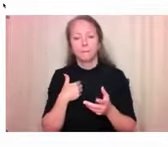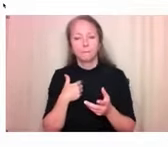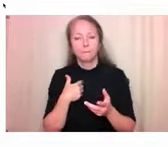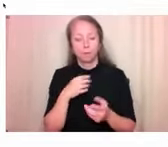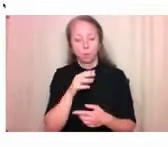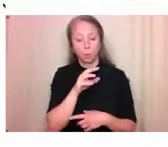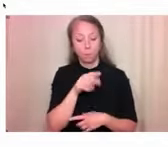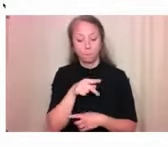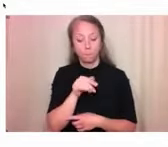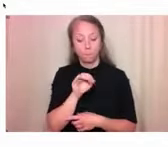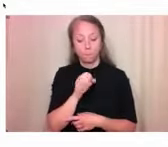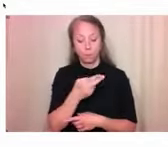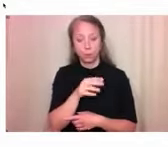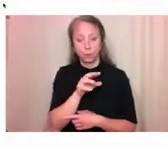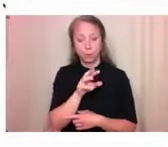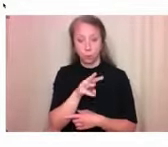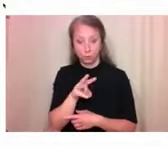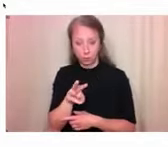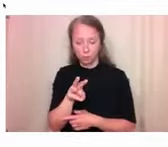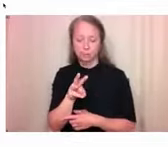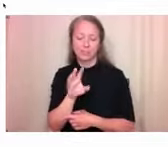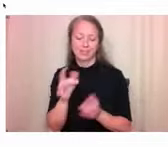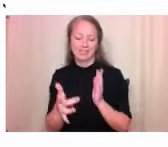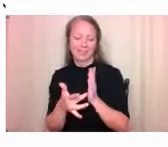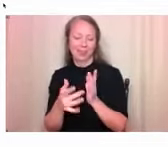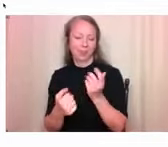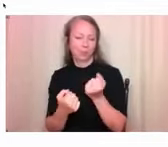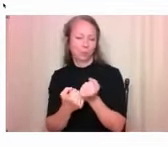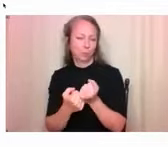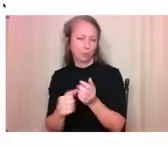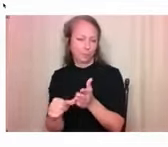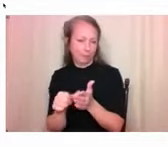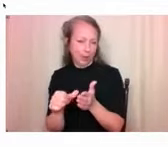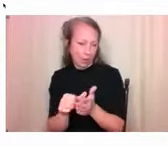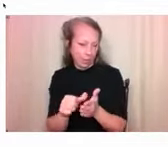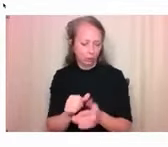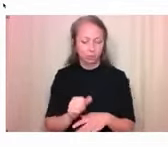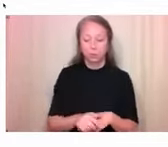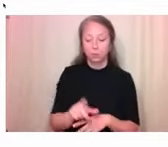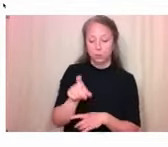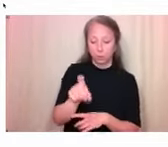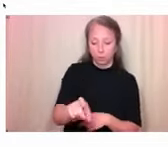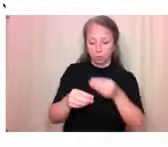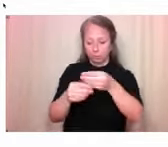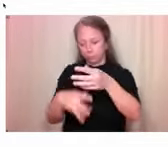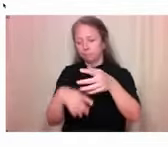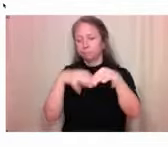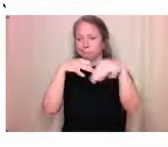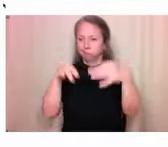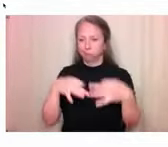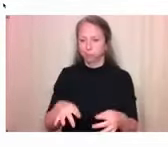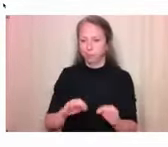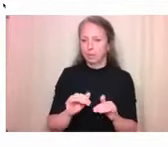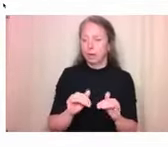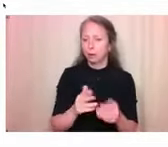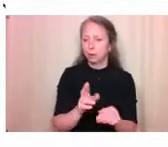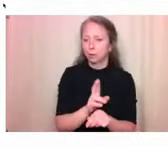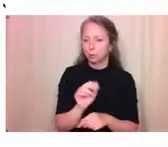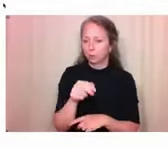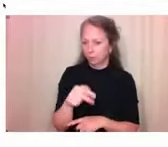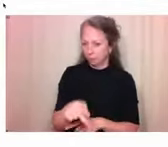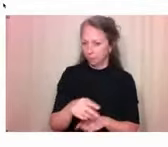that includes a video that goes through all the details of how to download and use the app. So you can access that through